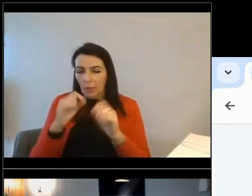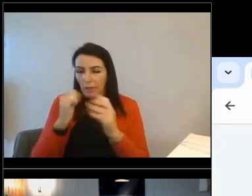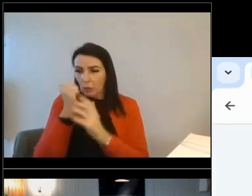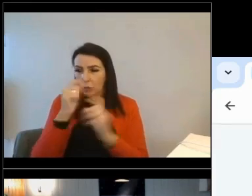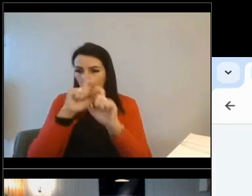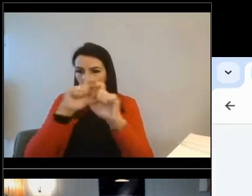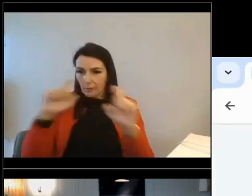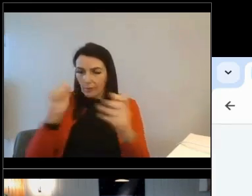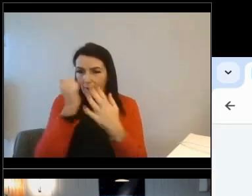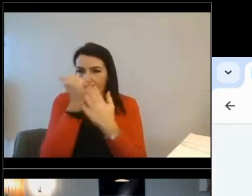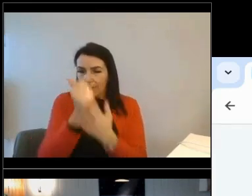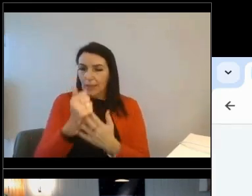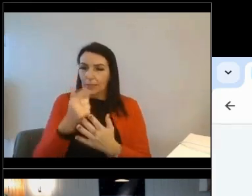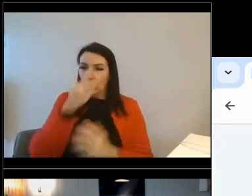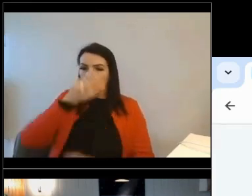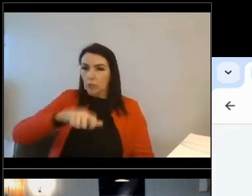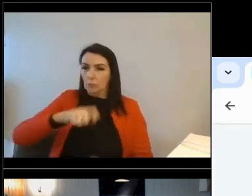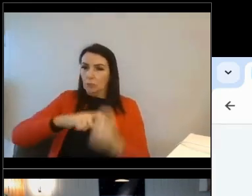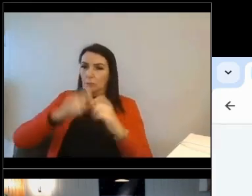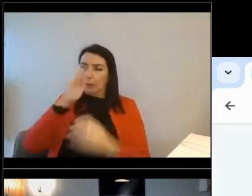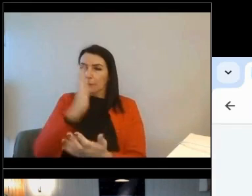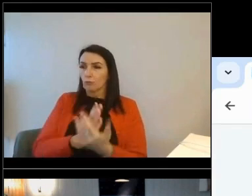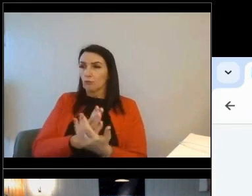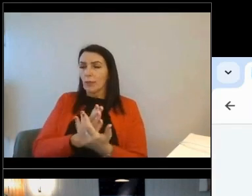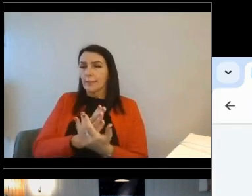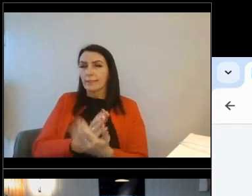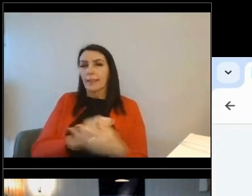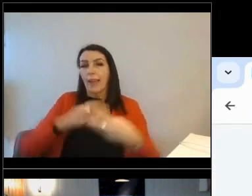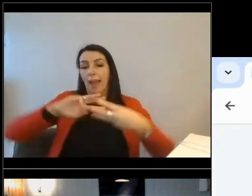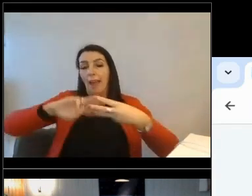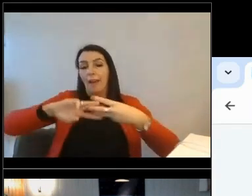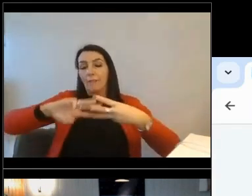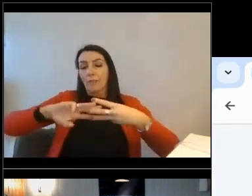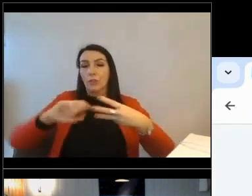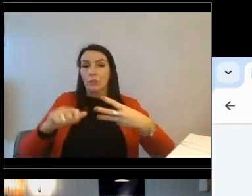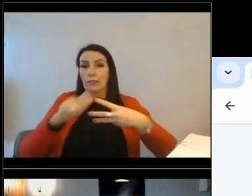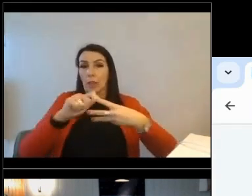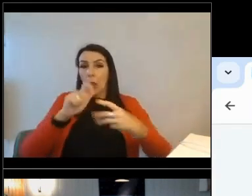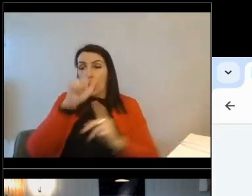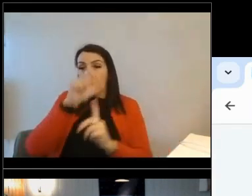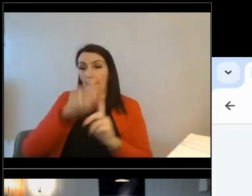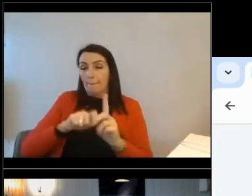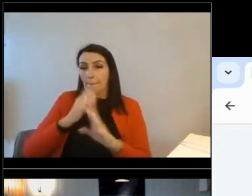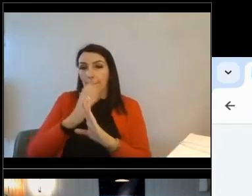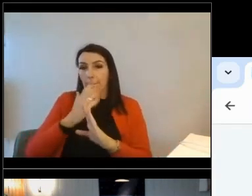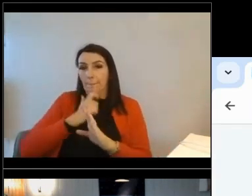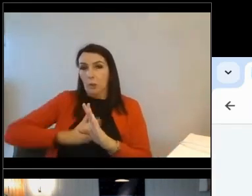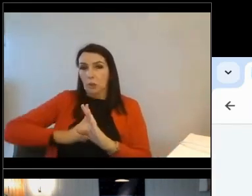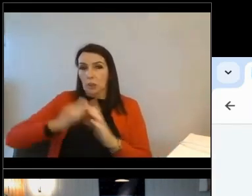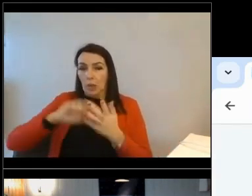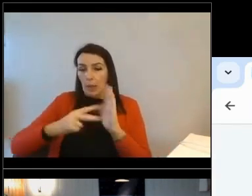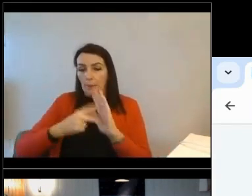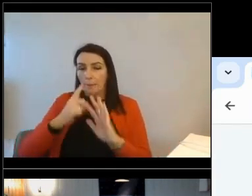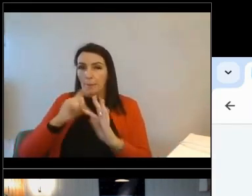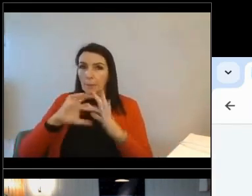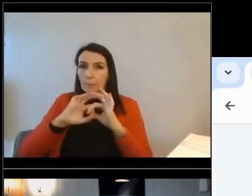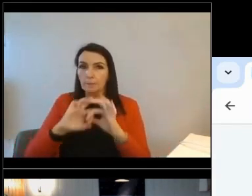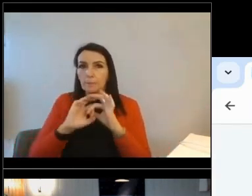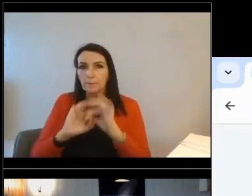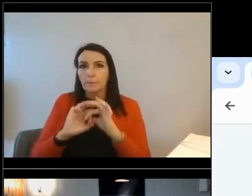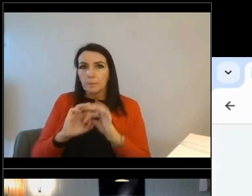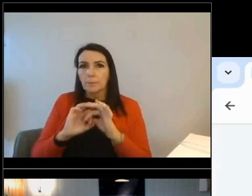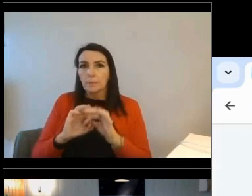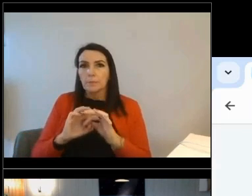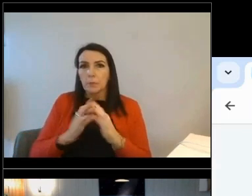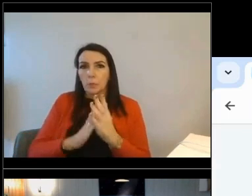So there are three different options. First of which is the personalized plan, which is for those that are highly engaged, I would say. You can go through